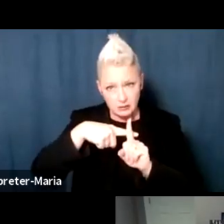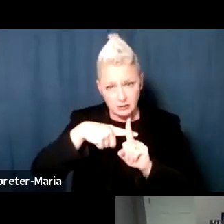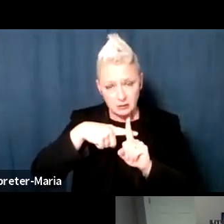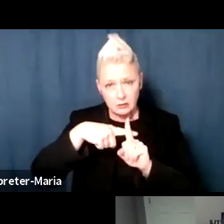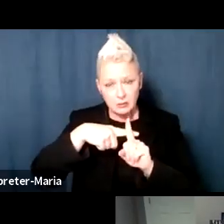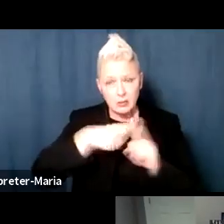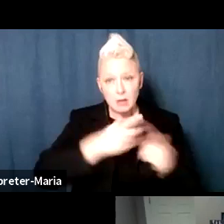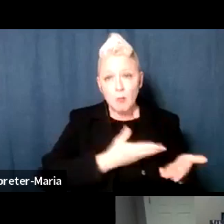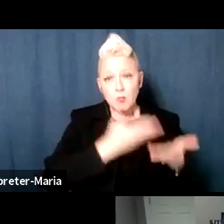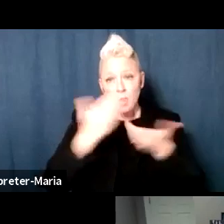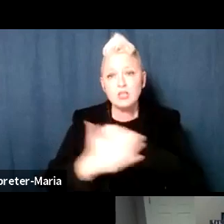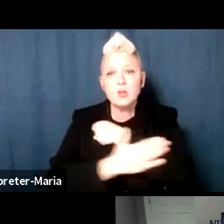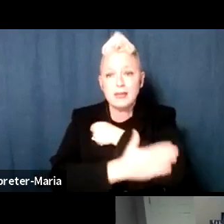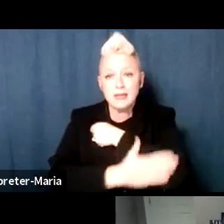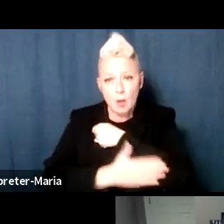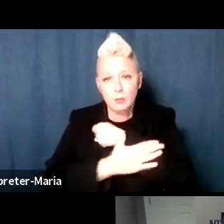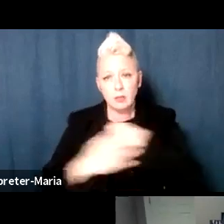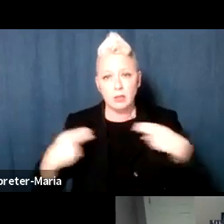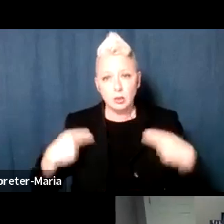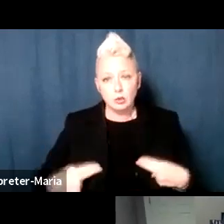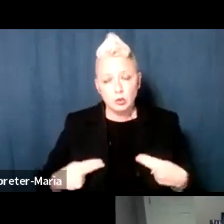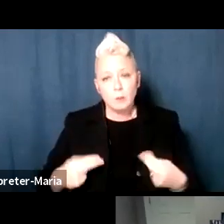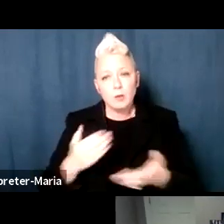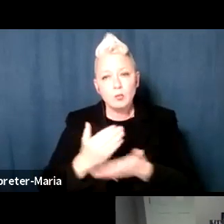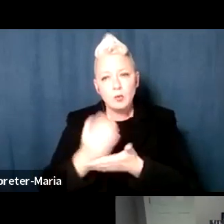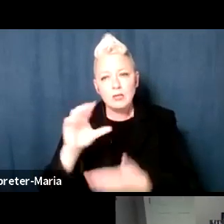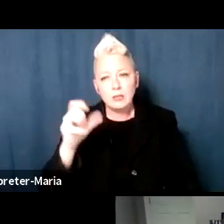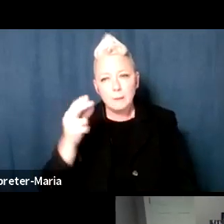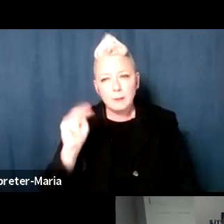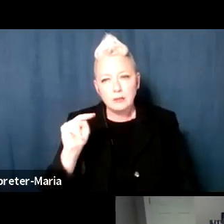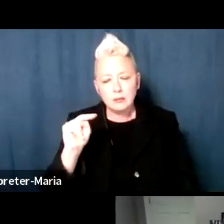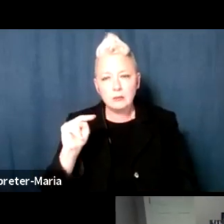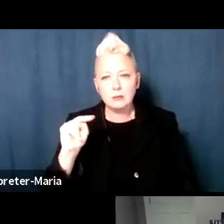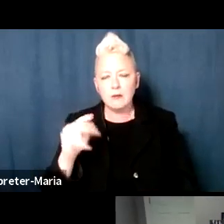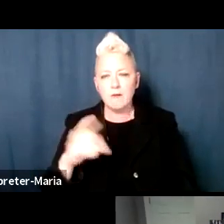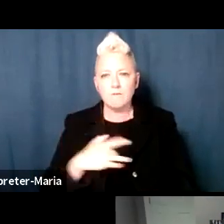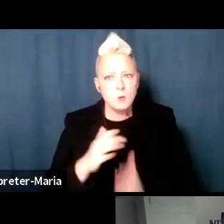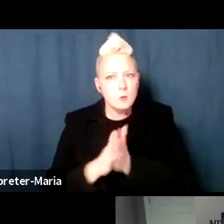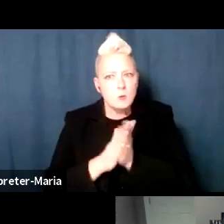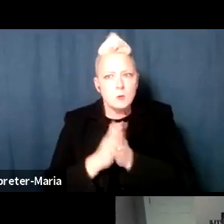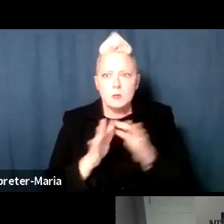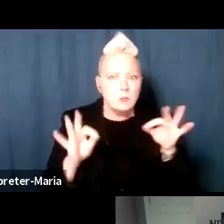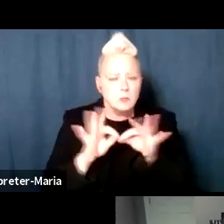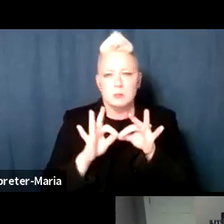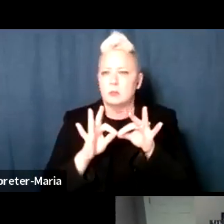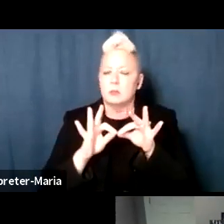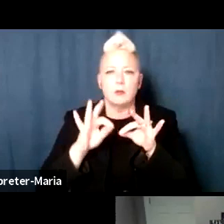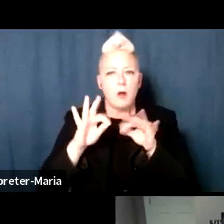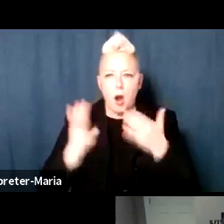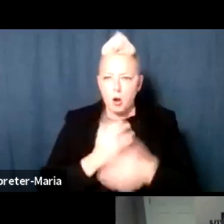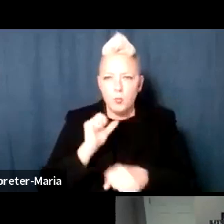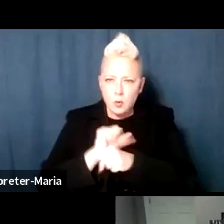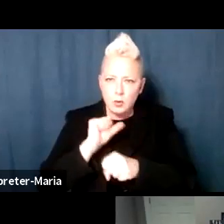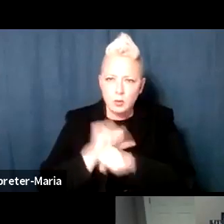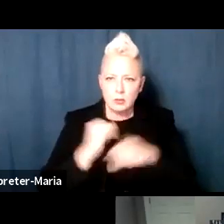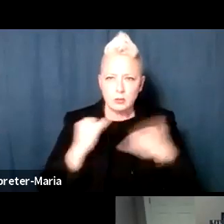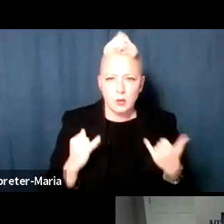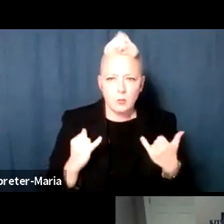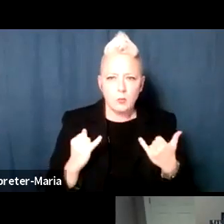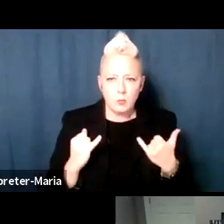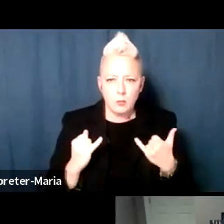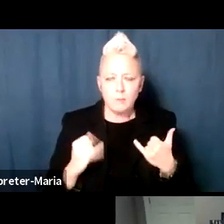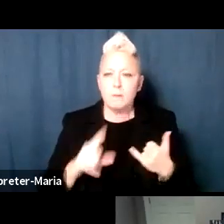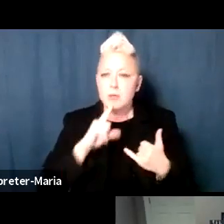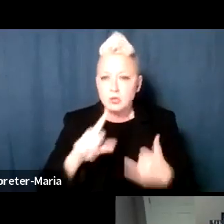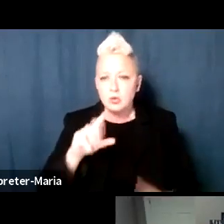Human Rights Commission a renewed sense of urgency to the work that we have to do and to ensure that Westchester is